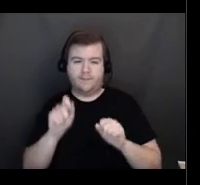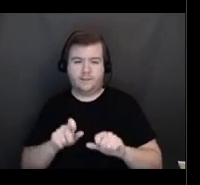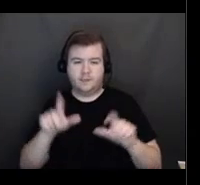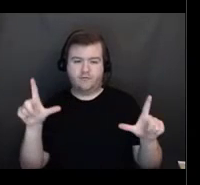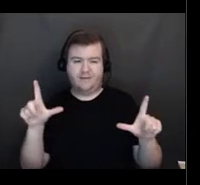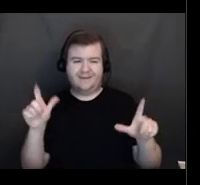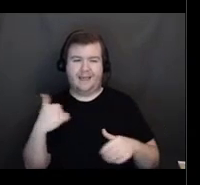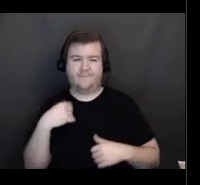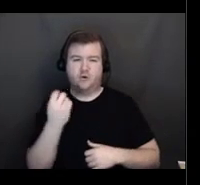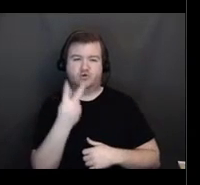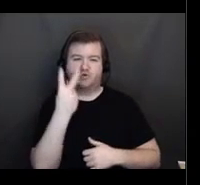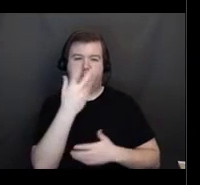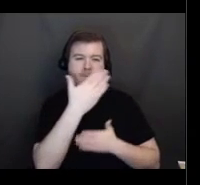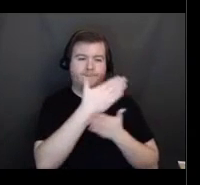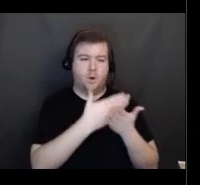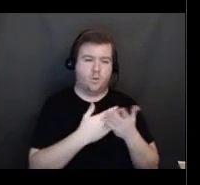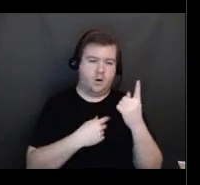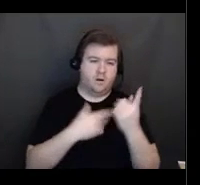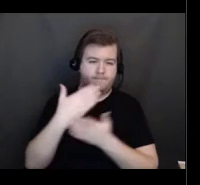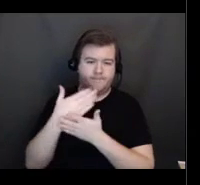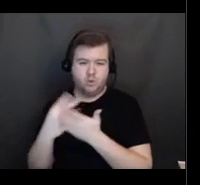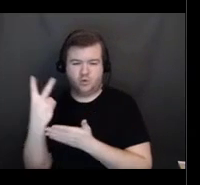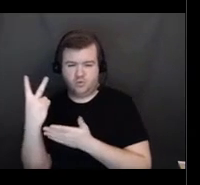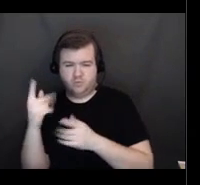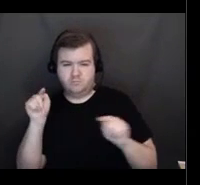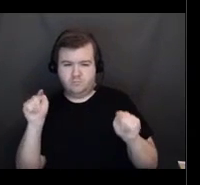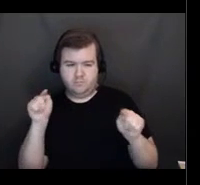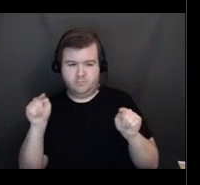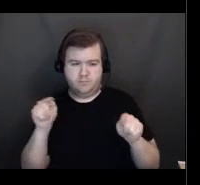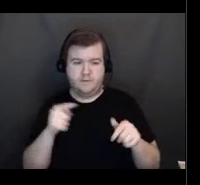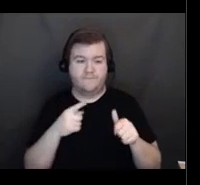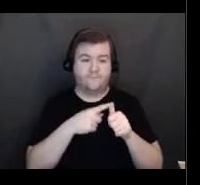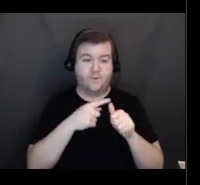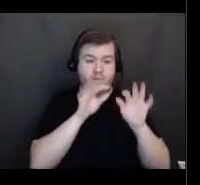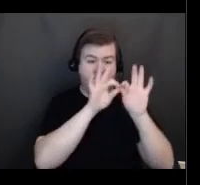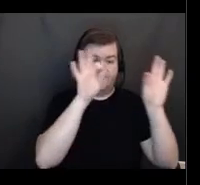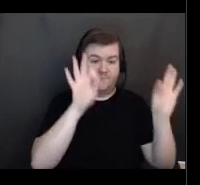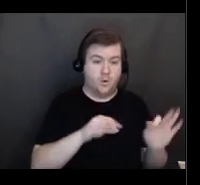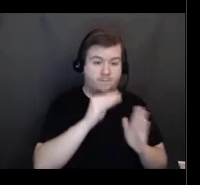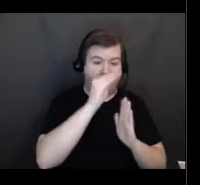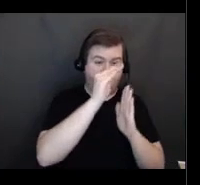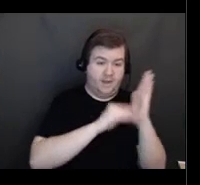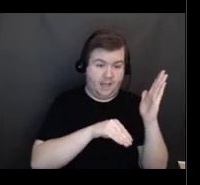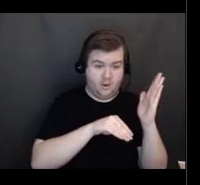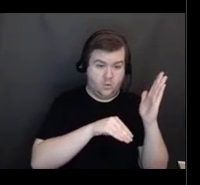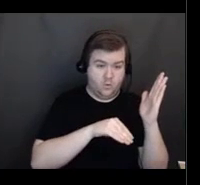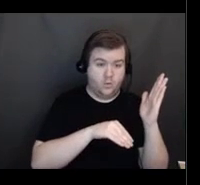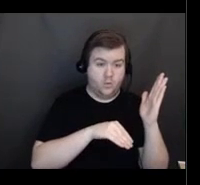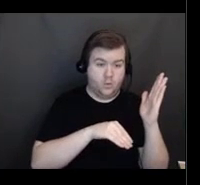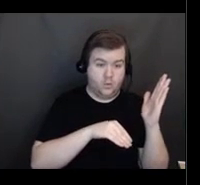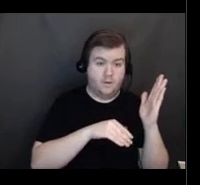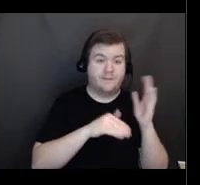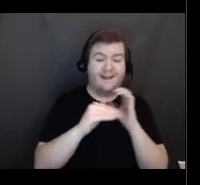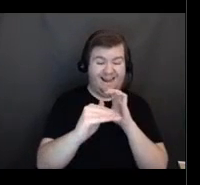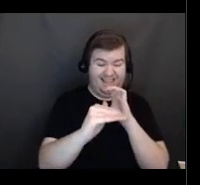process. You are filling out the form. You will receive an email from DPH